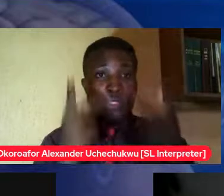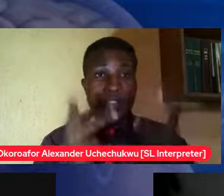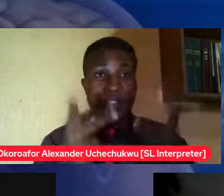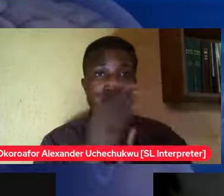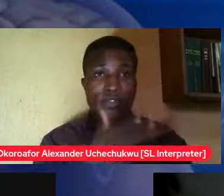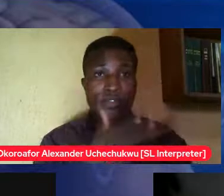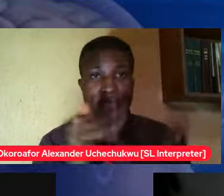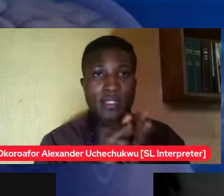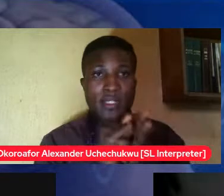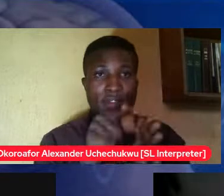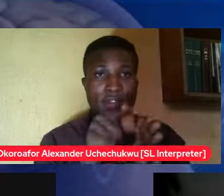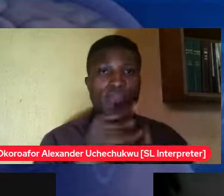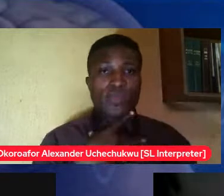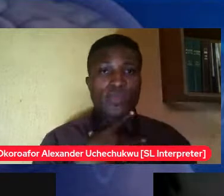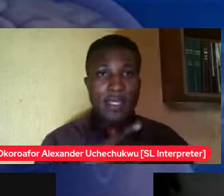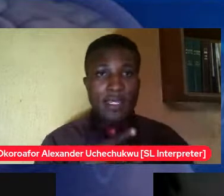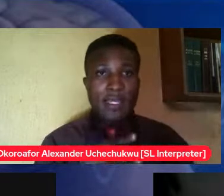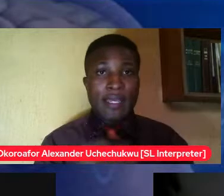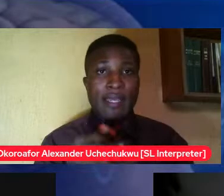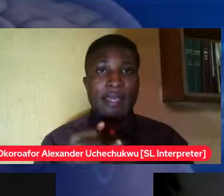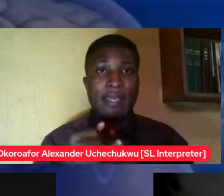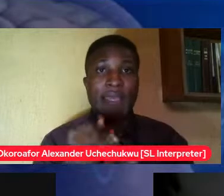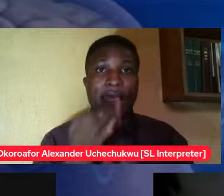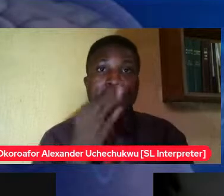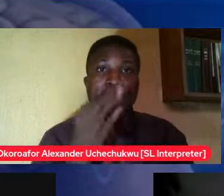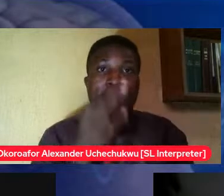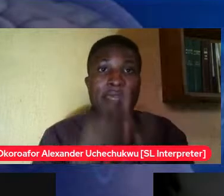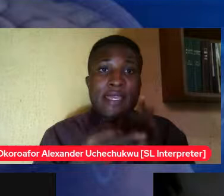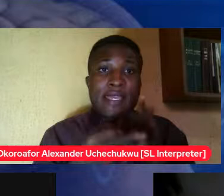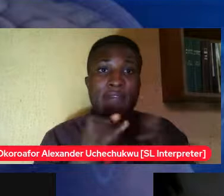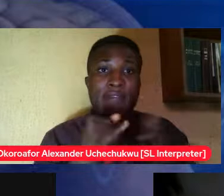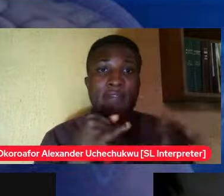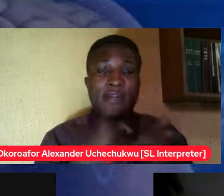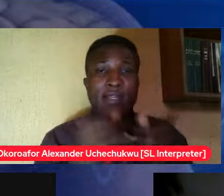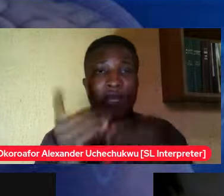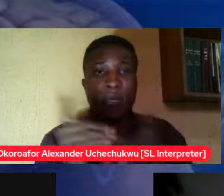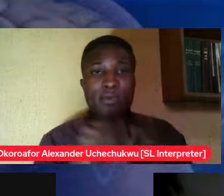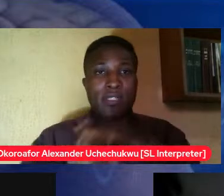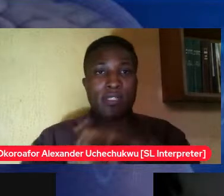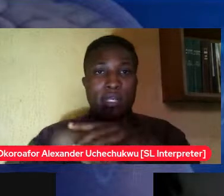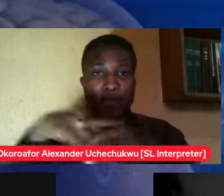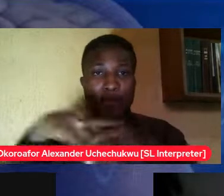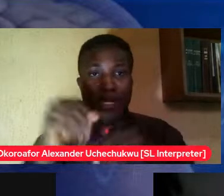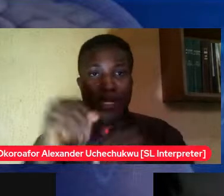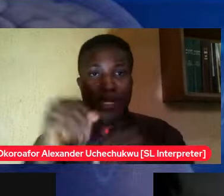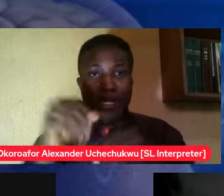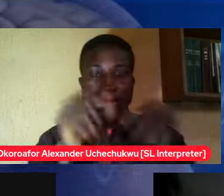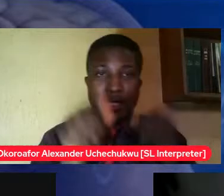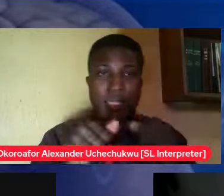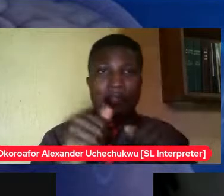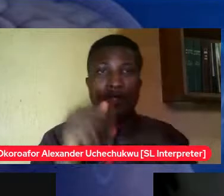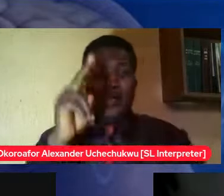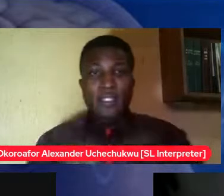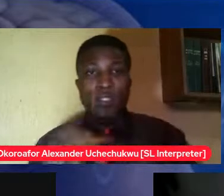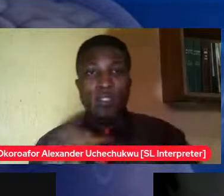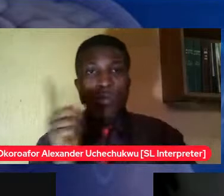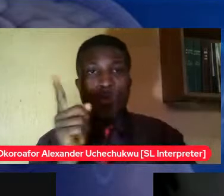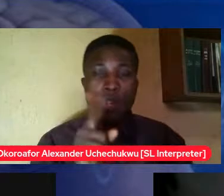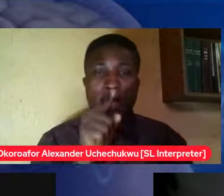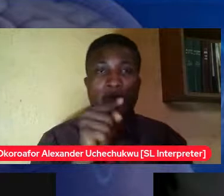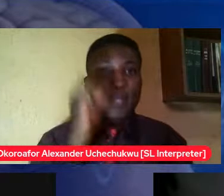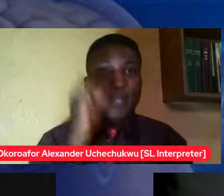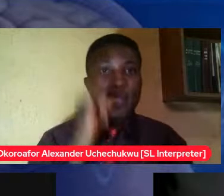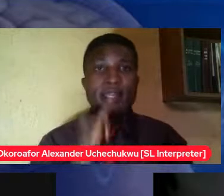if it happens outside he can just sit where he is quietly after a while or just stand up and excuse himself